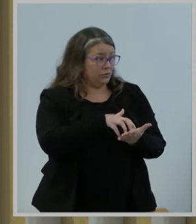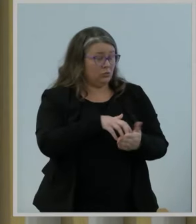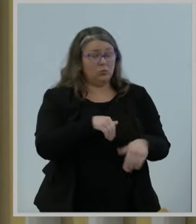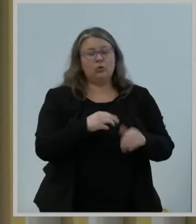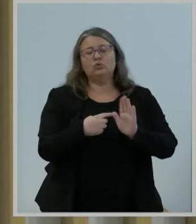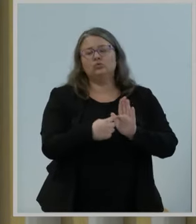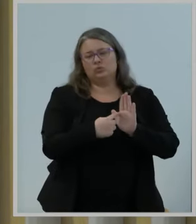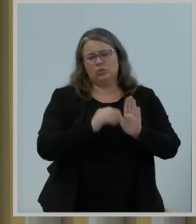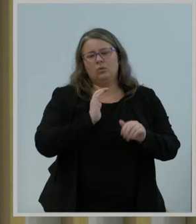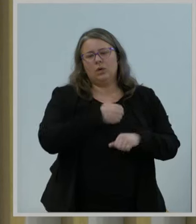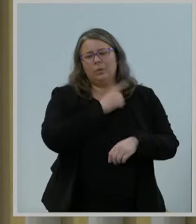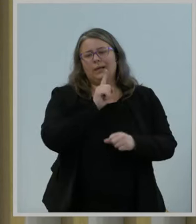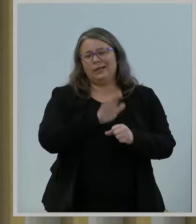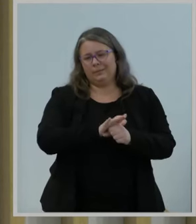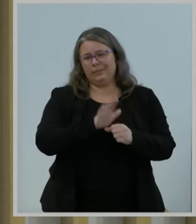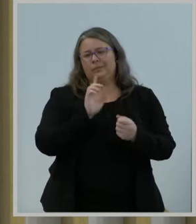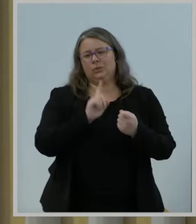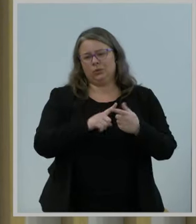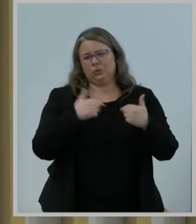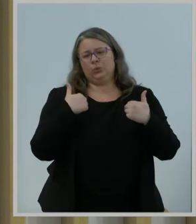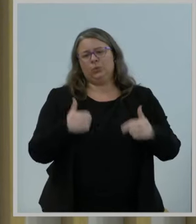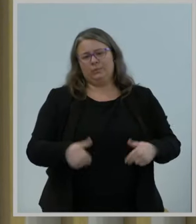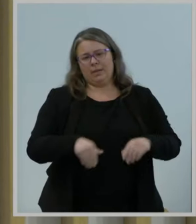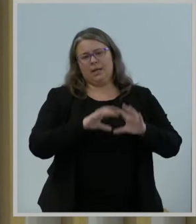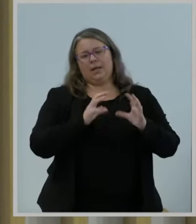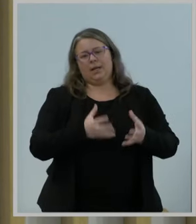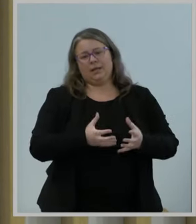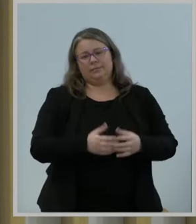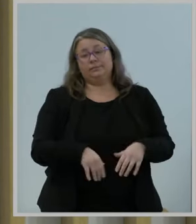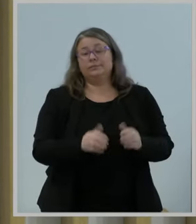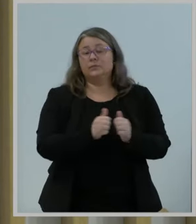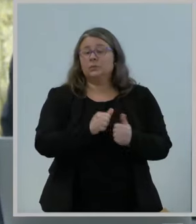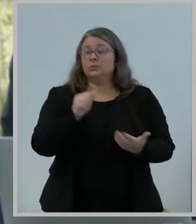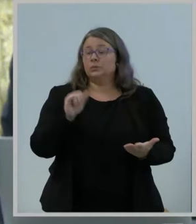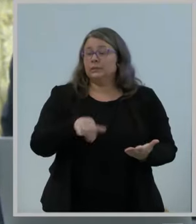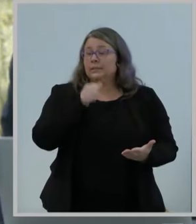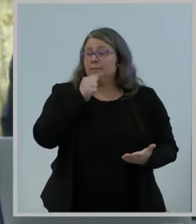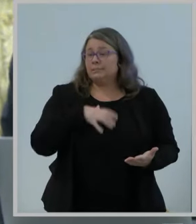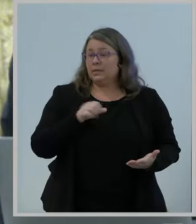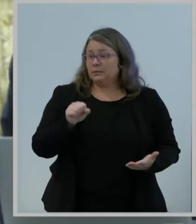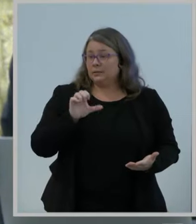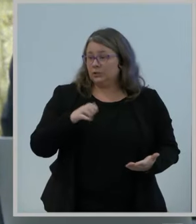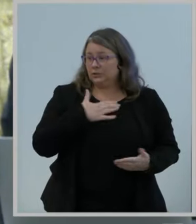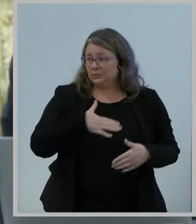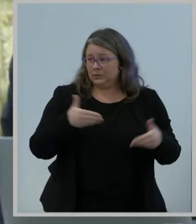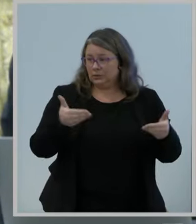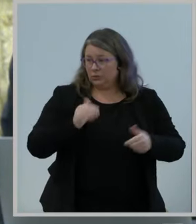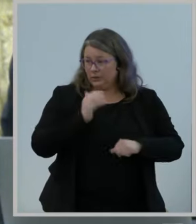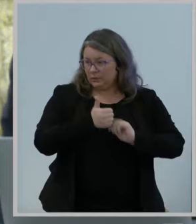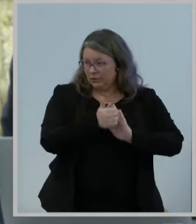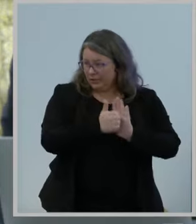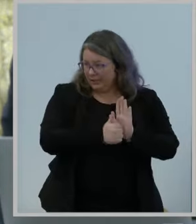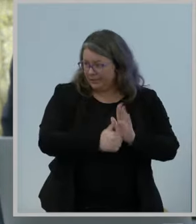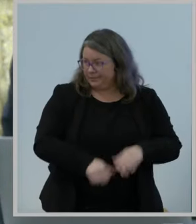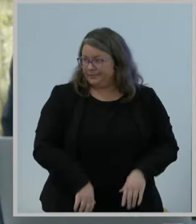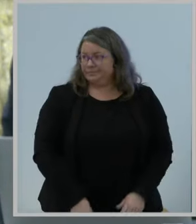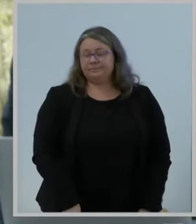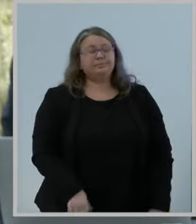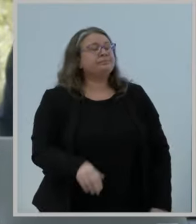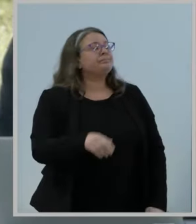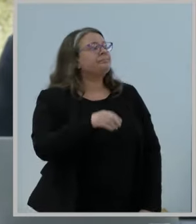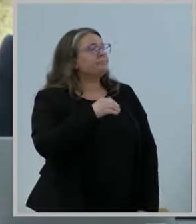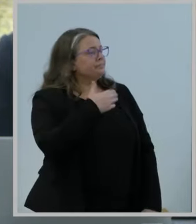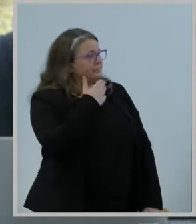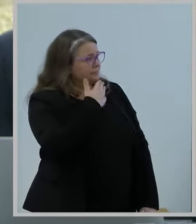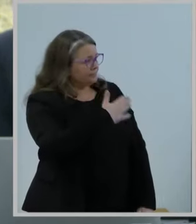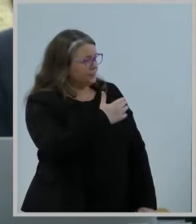with that, Madam Secretary, would you please introduce our agenda this morning? Thank you, Madam Chairwoman. Good morning to you and